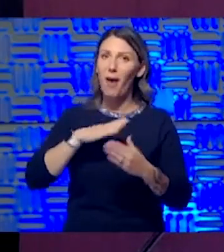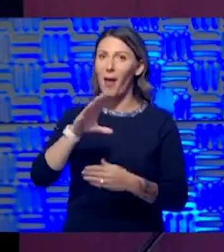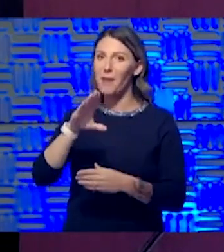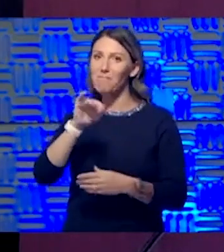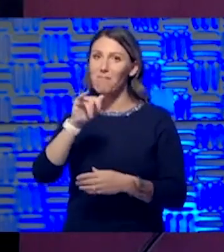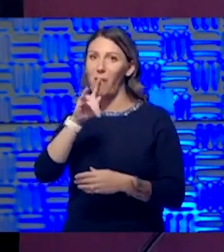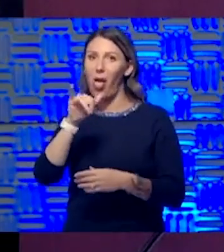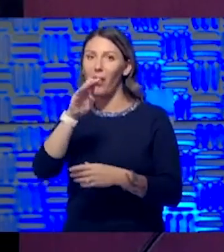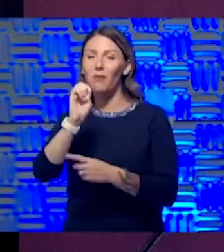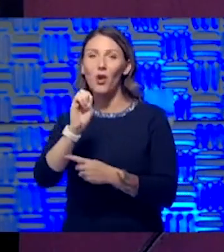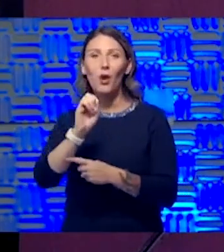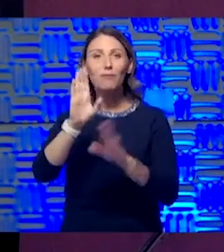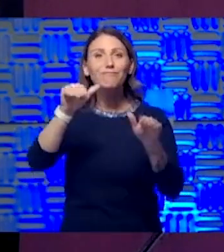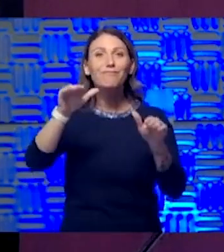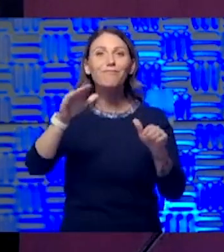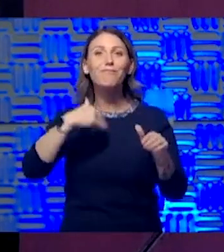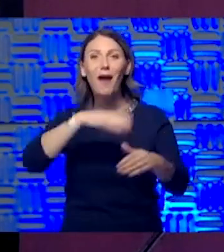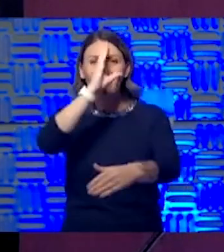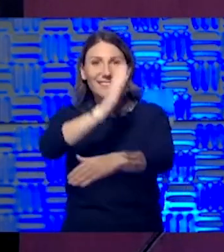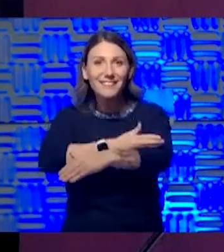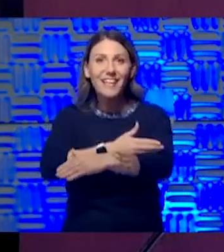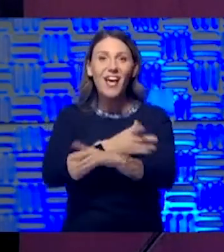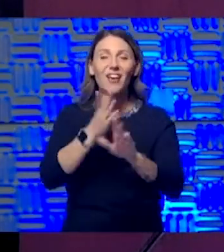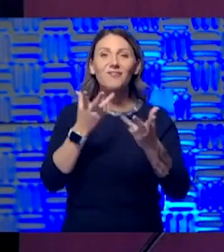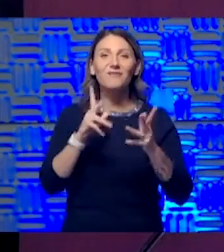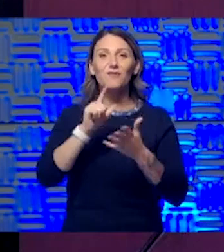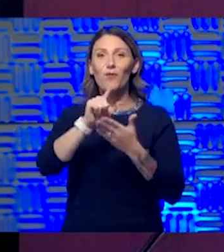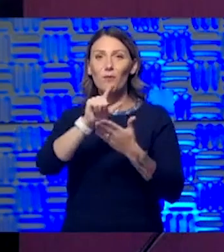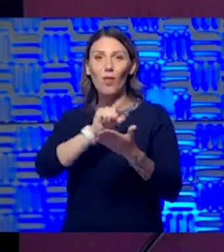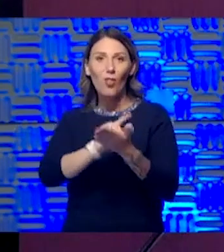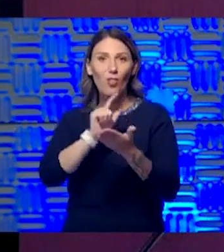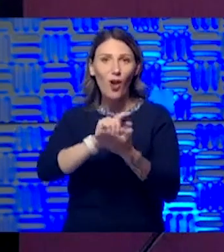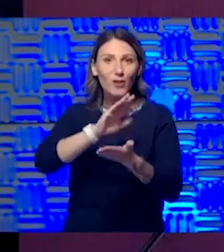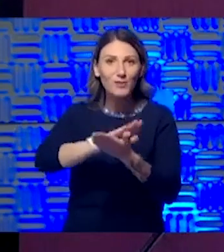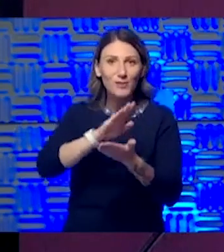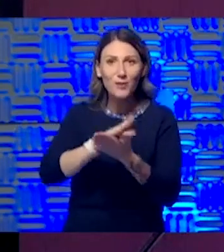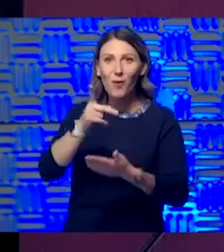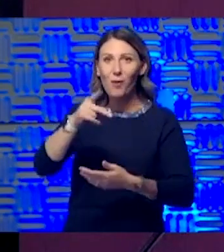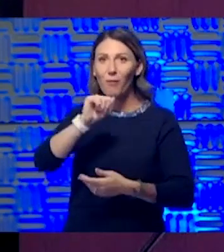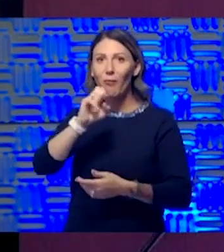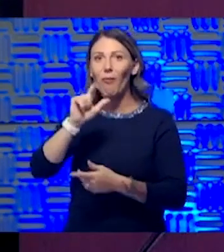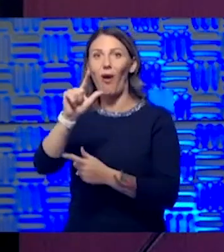home from law school, completing his stuff online, Paul Lisbon, Howard University.